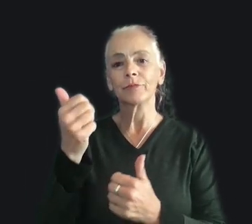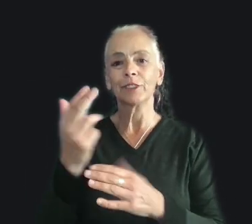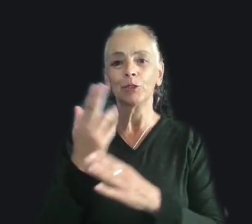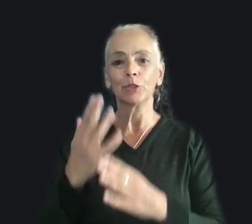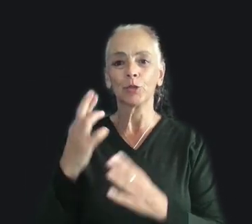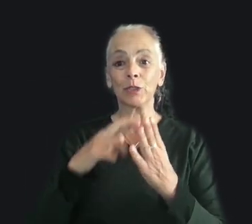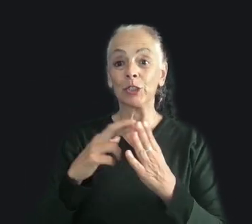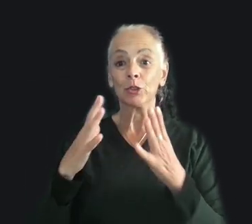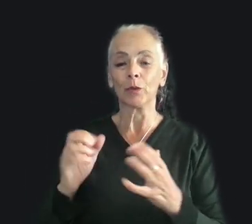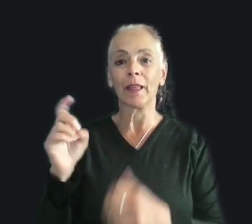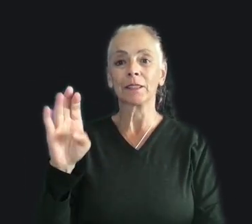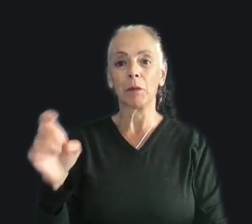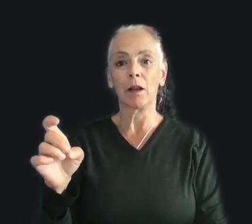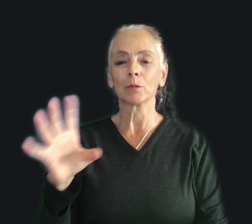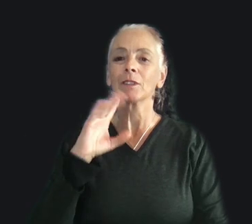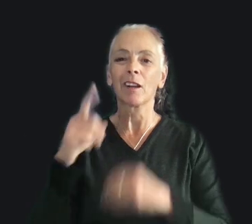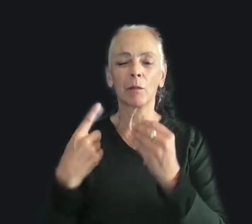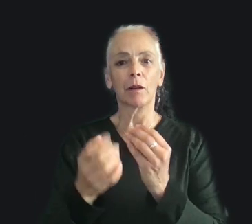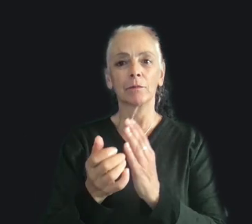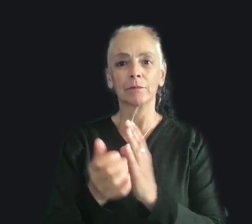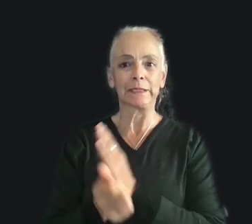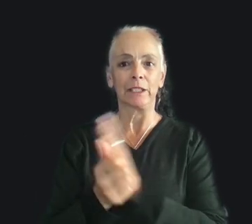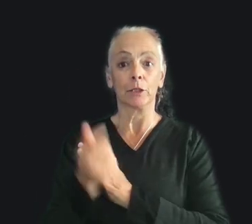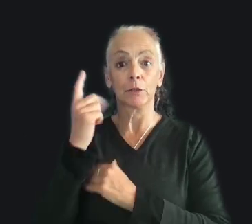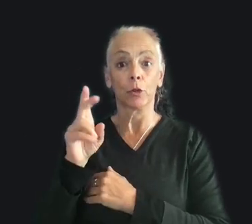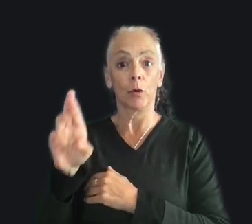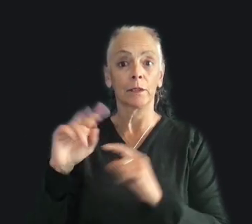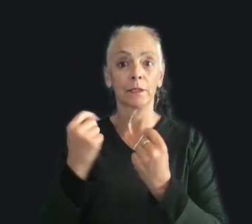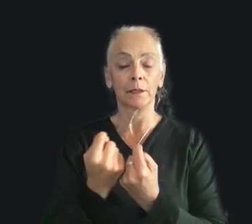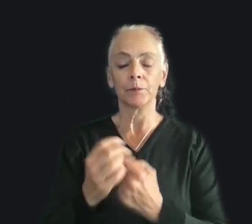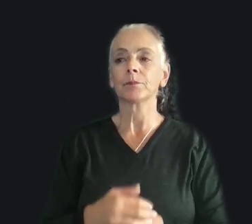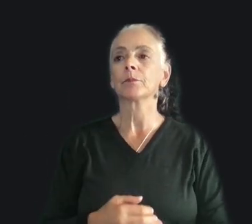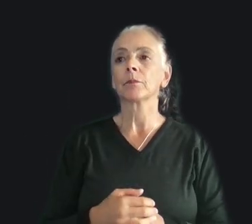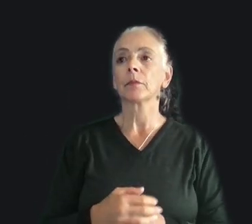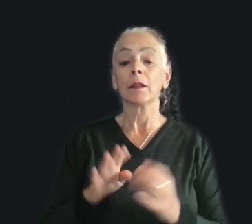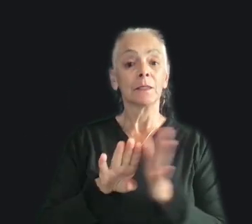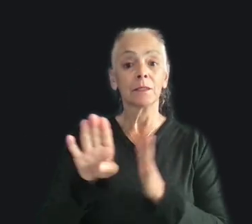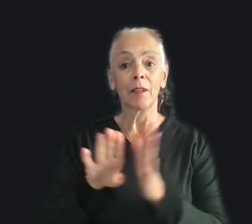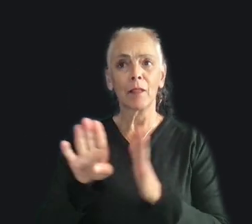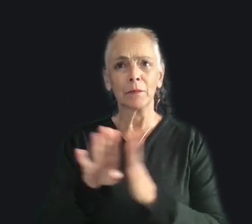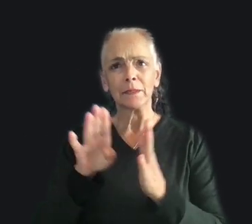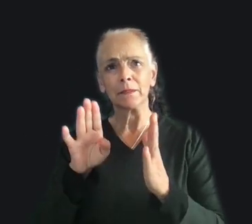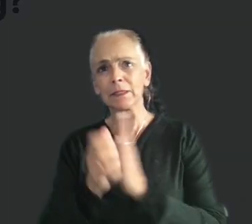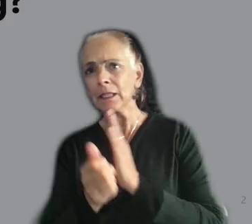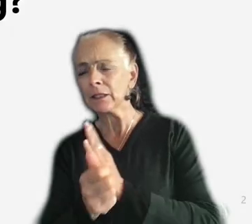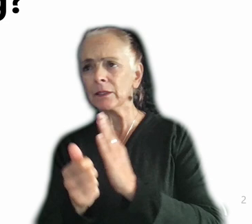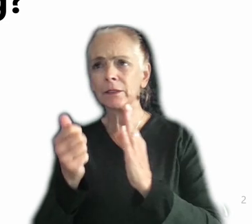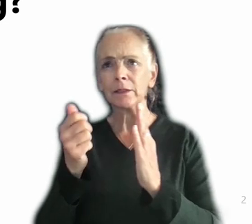team, or at least how I tend to think about it. Now, when thinking about development, I think the first and most basic question you have to ask is,